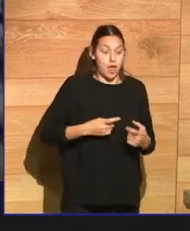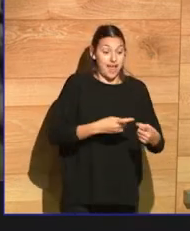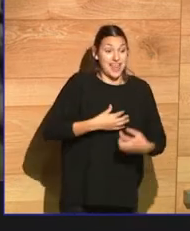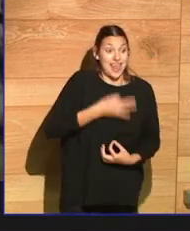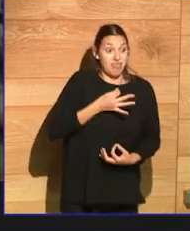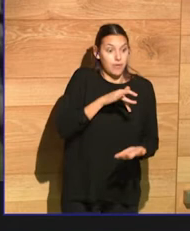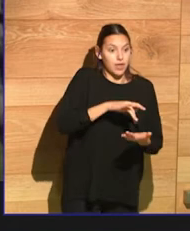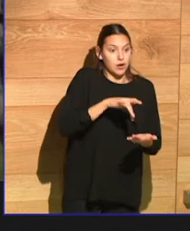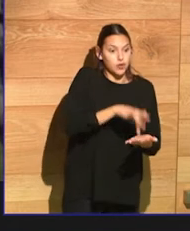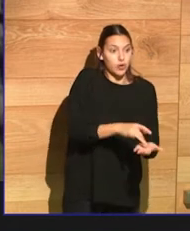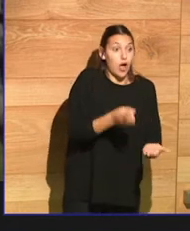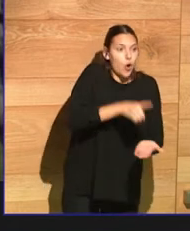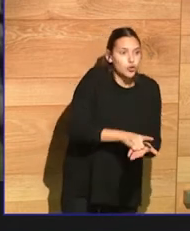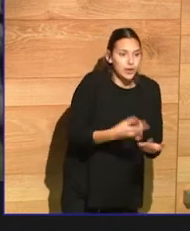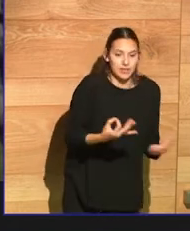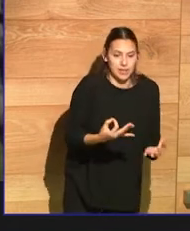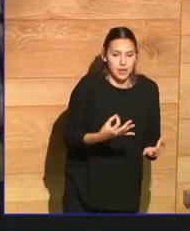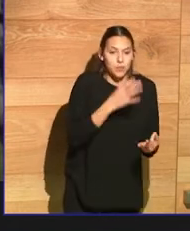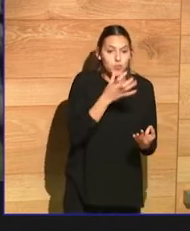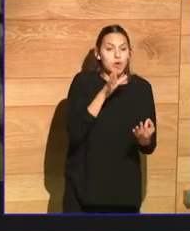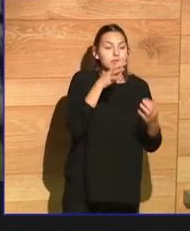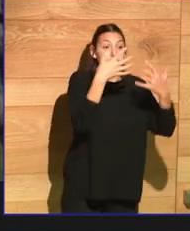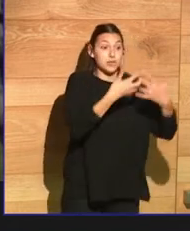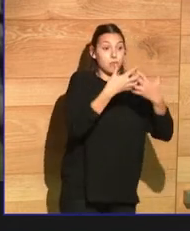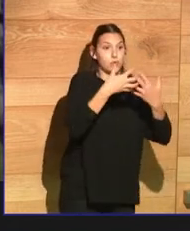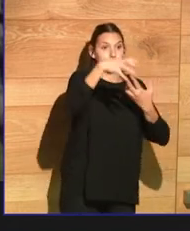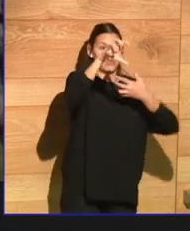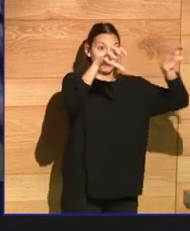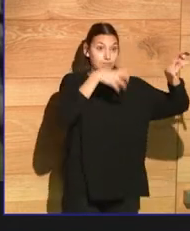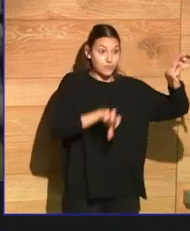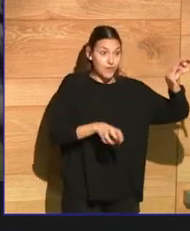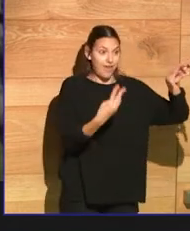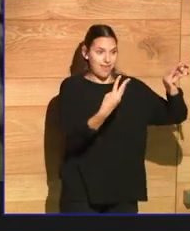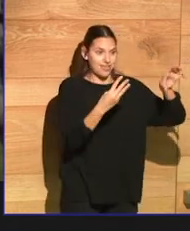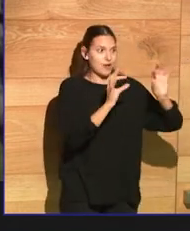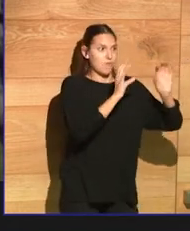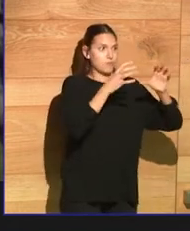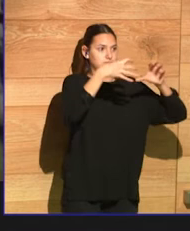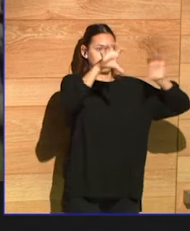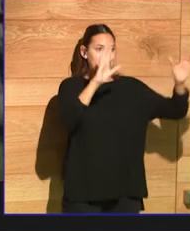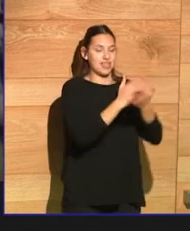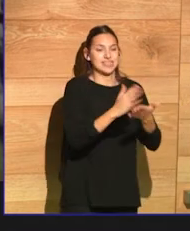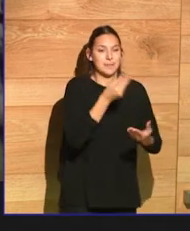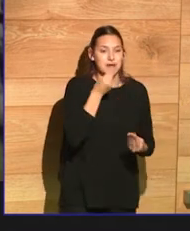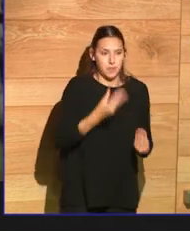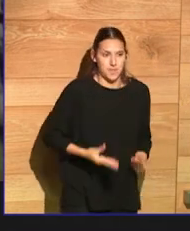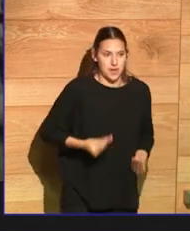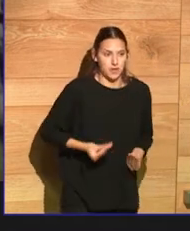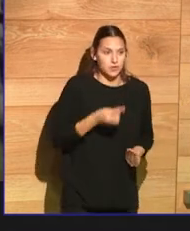narrowly defined countries? What would that look like? And what would be the subsequent problems of that?